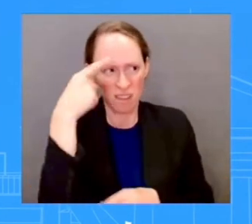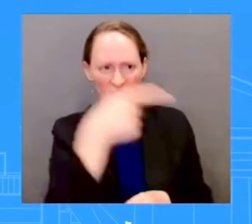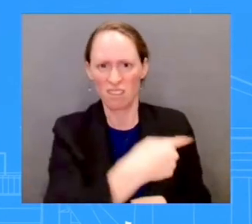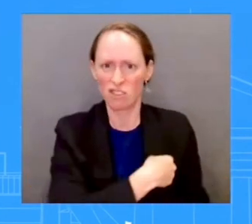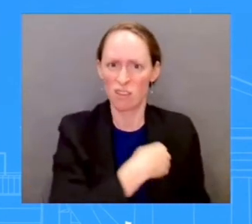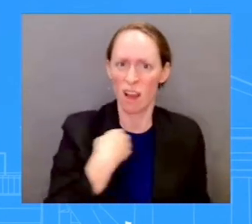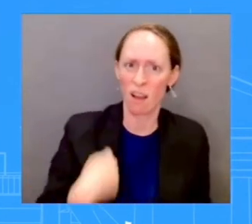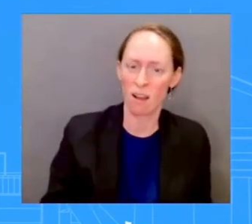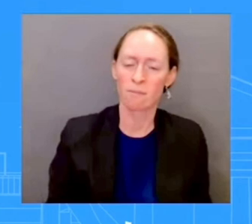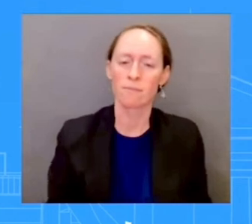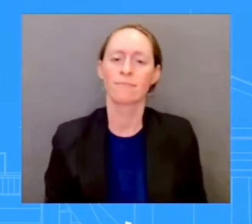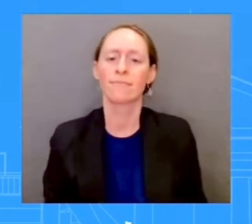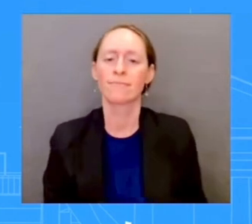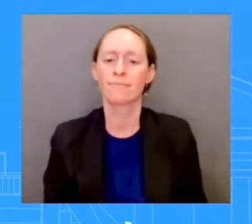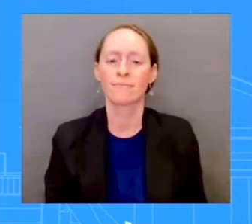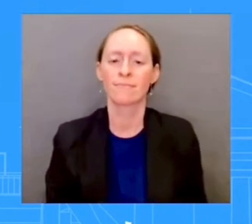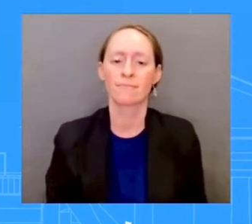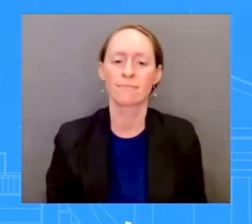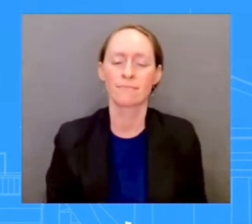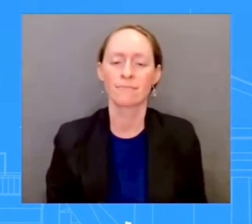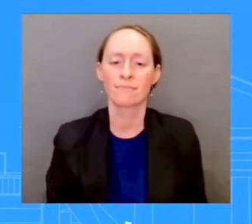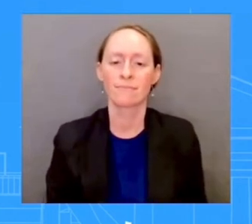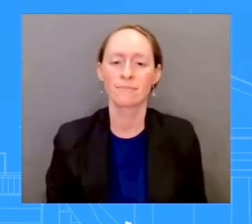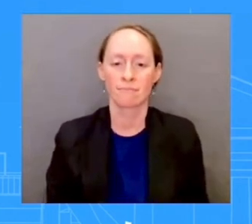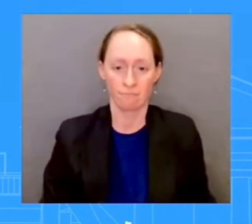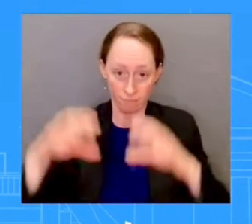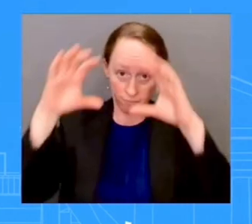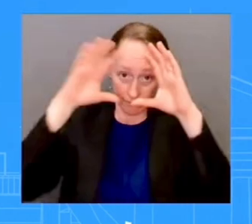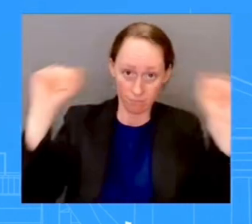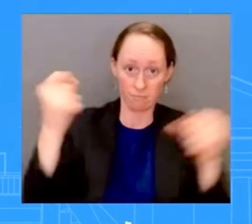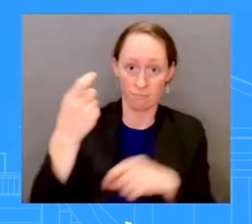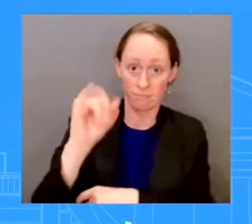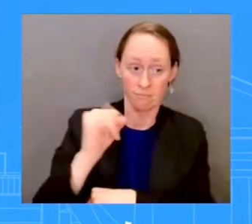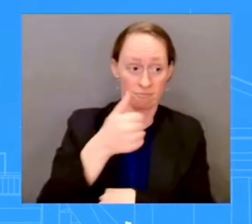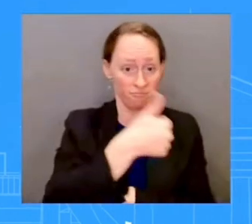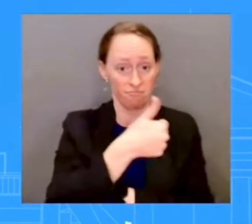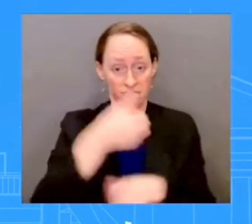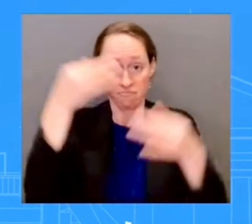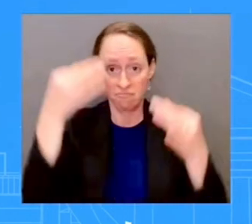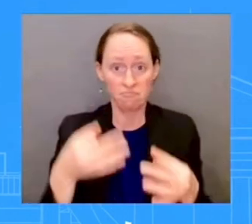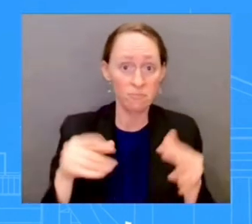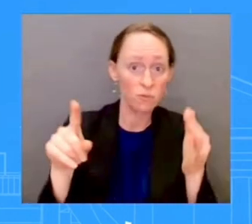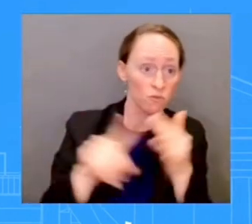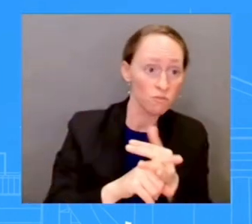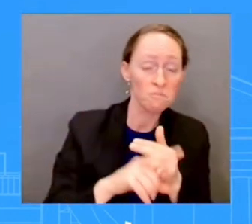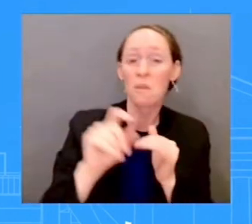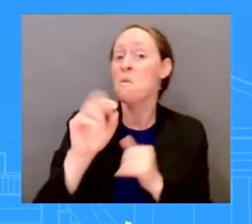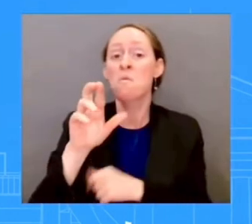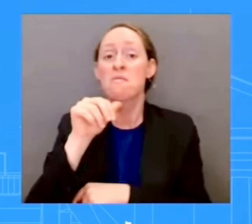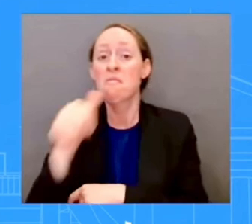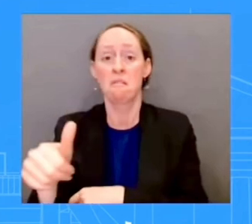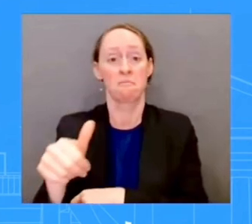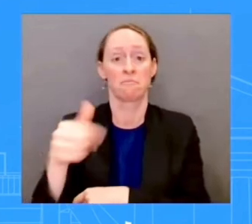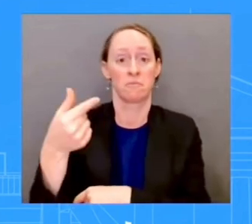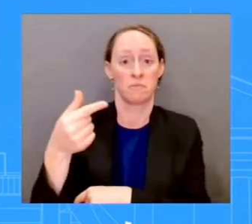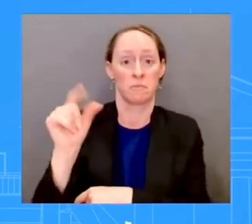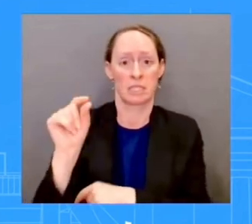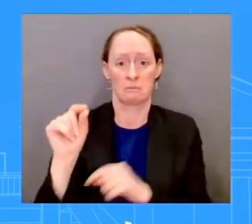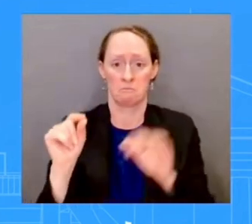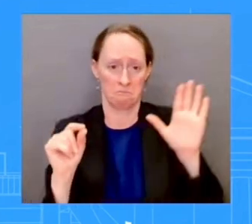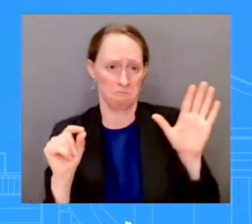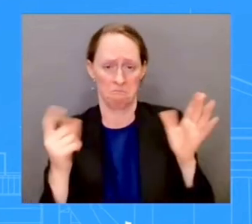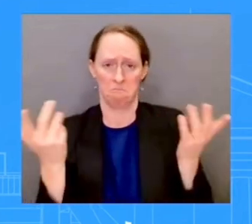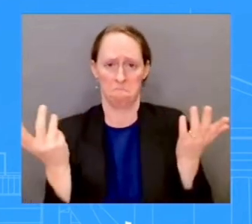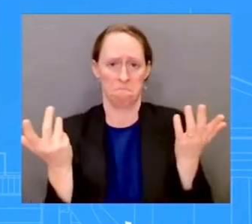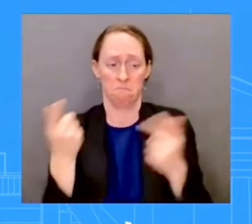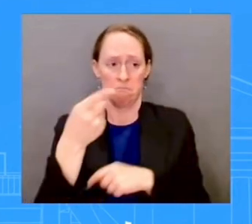I would leave that to, you know, to his spokesperson to answer that question, not for me to answer. Look, the President has said multiple times